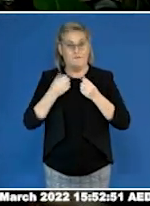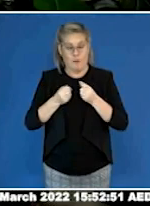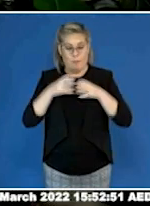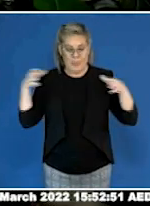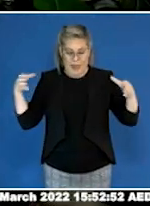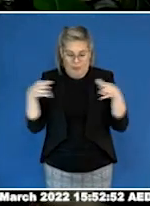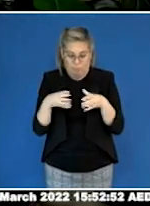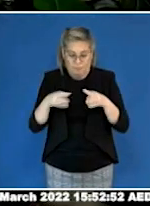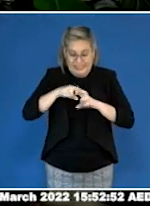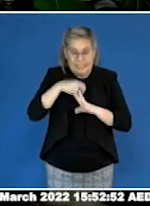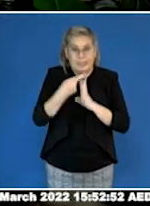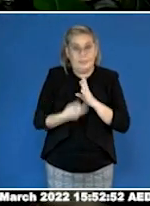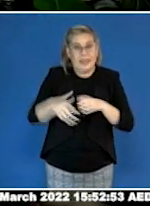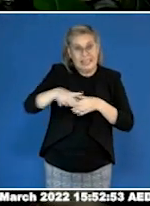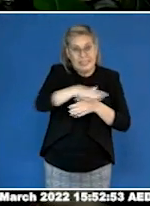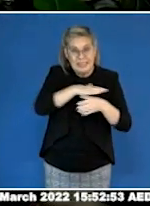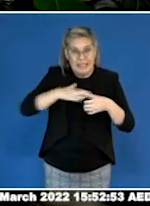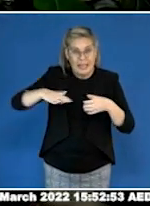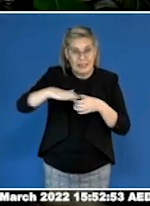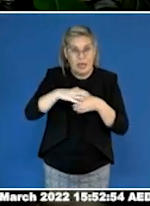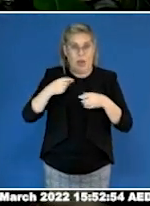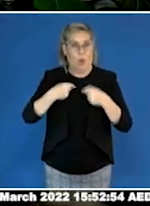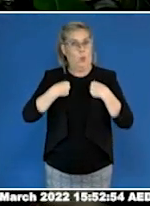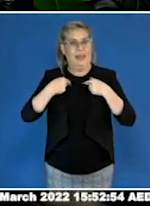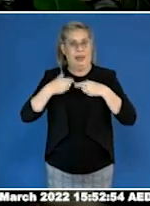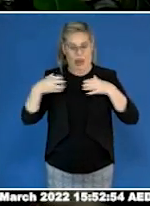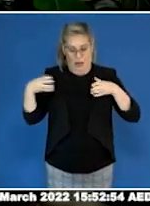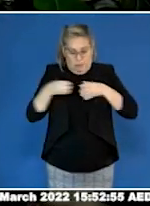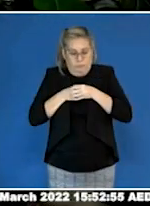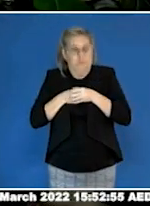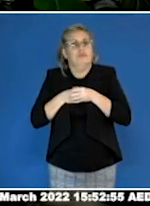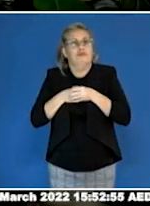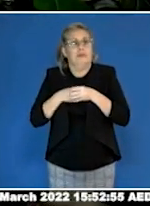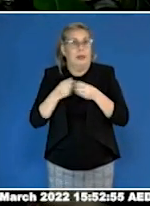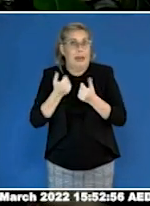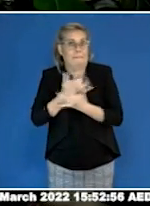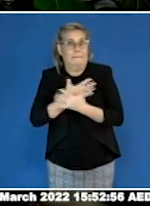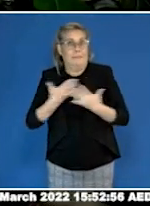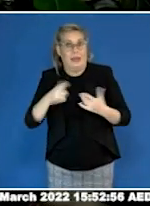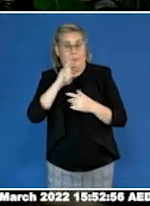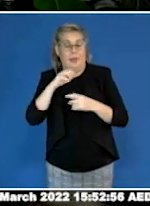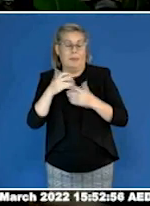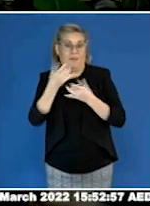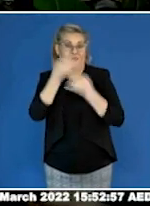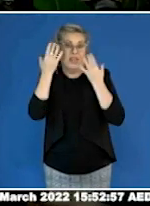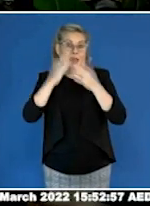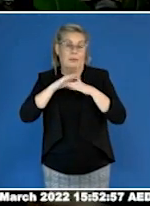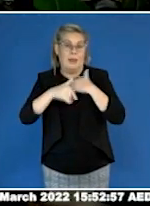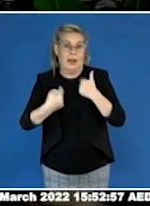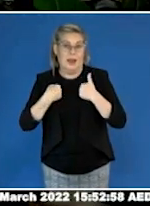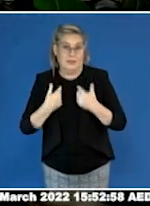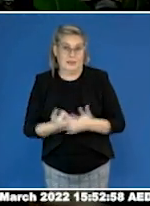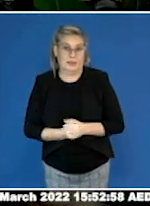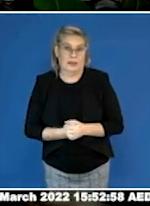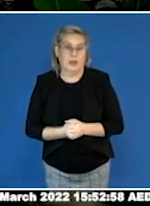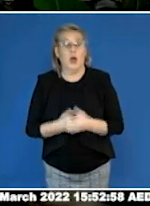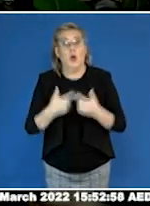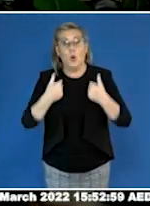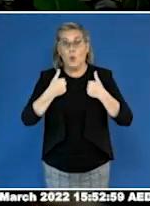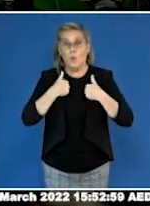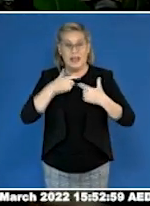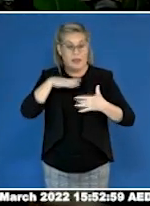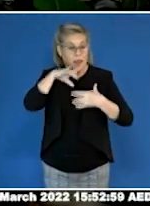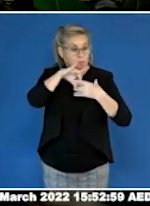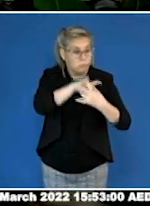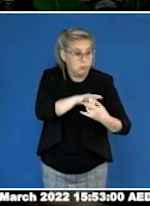many cross intersectional layers of disadvantage, including LGBTQIA plus, BIPOC, homelessness,